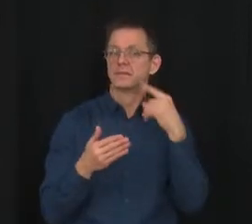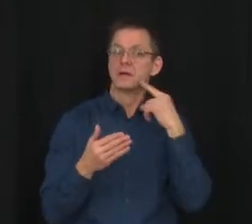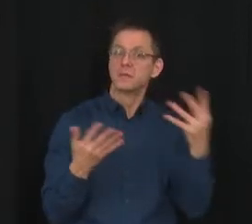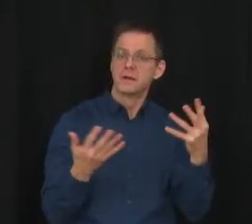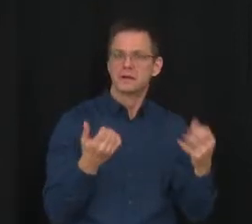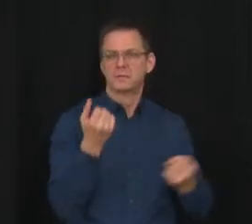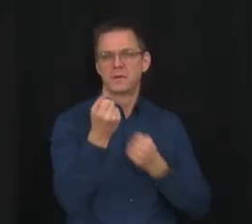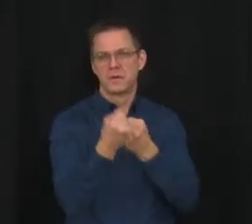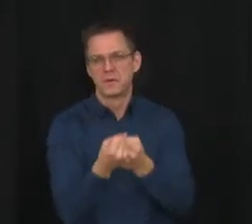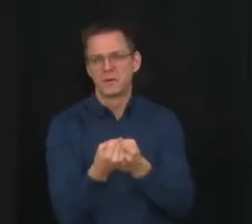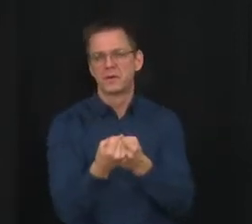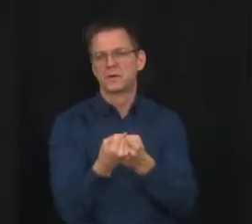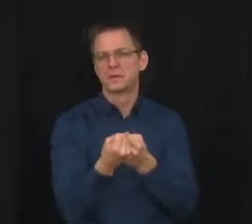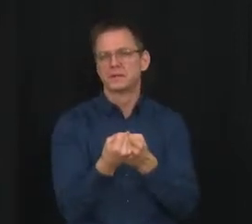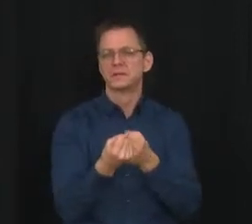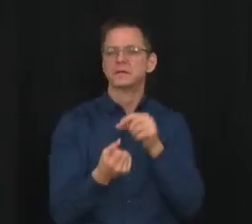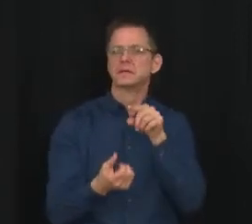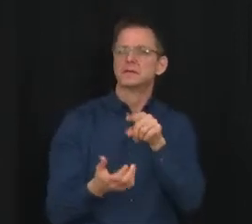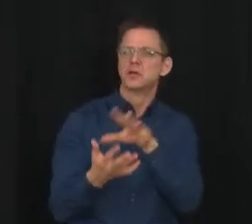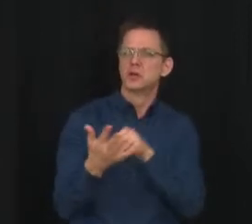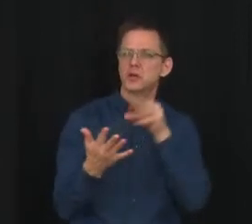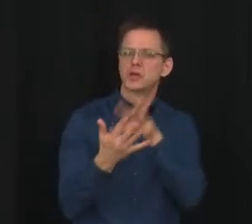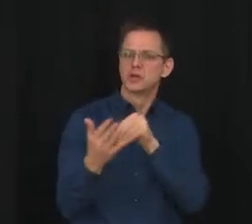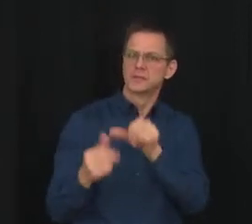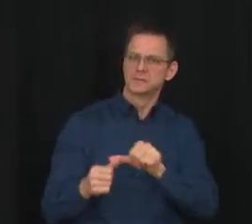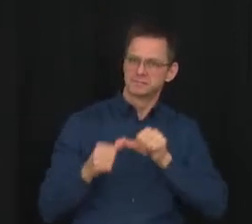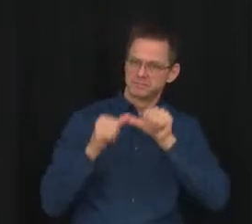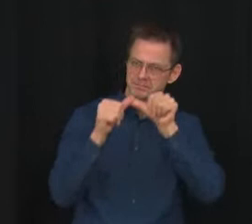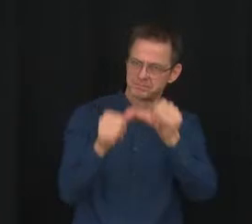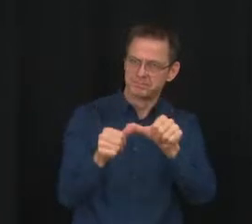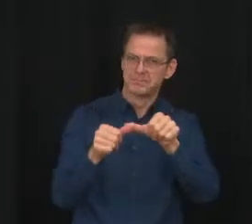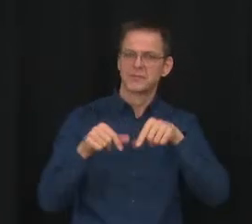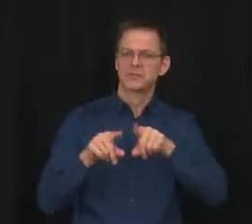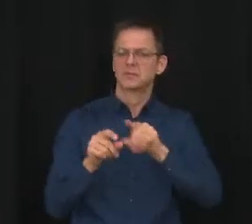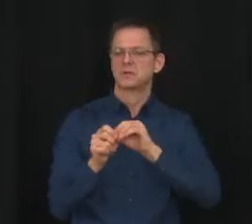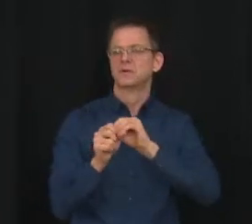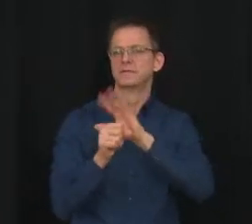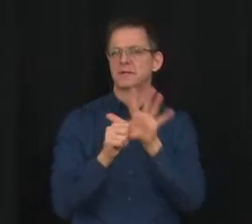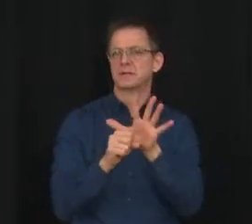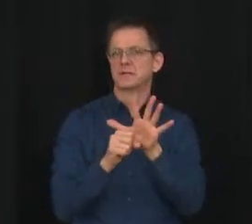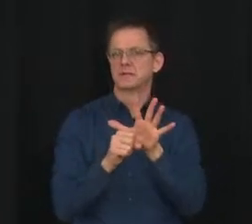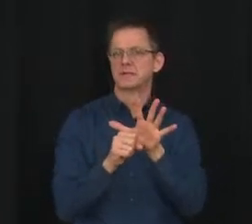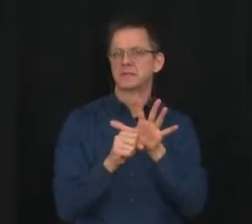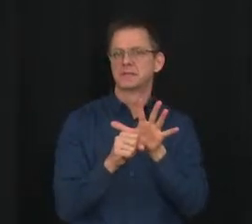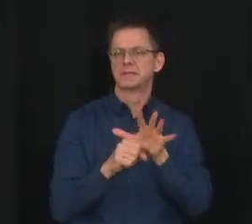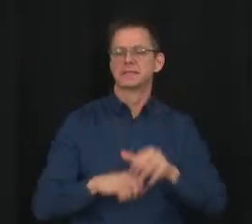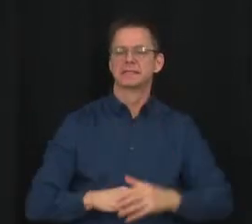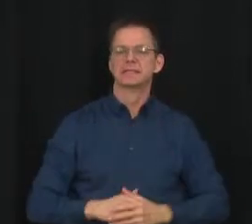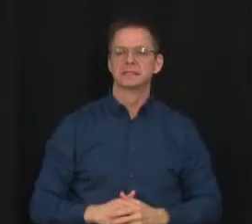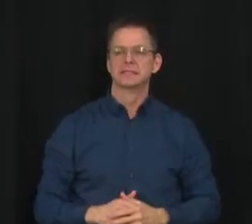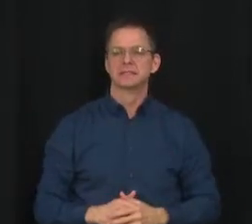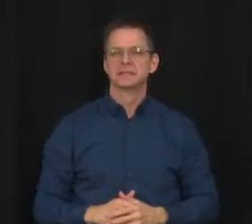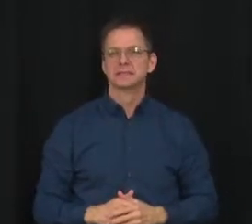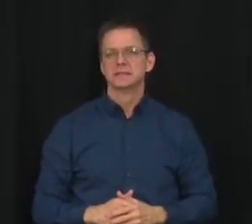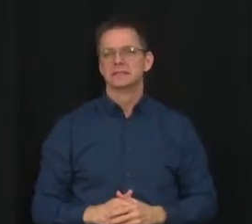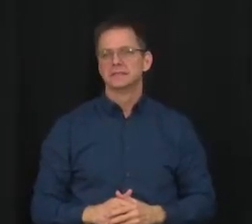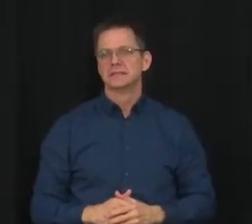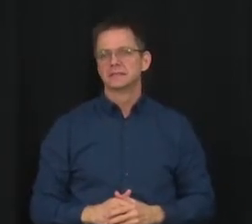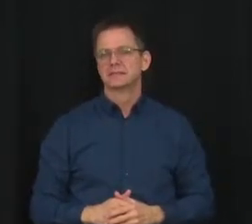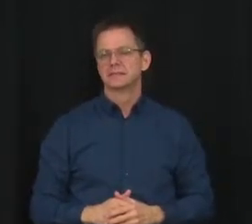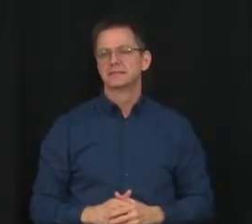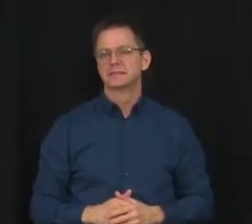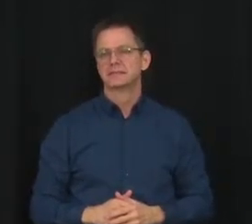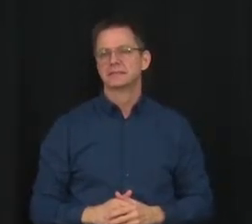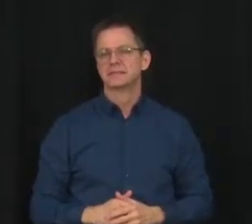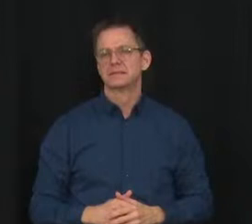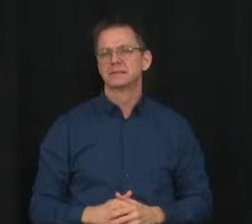with school authorities to support shifts that may be required for operational reasons, such as student or staff absences.